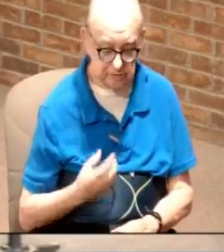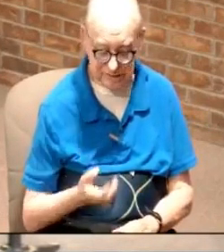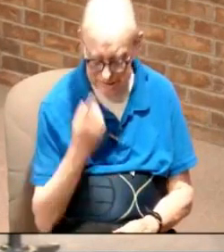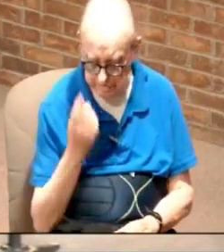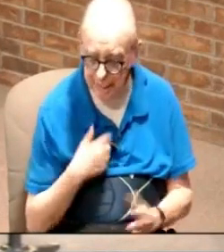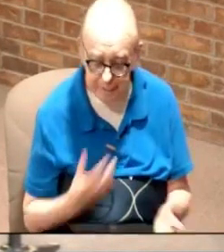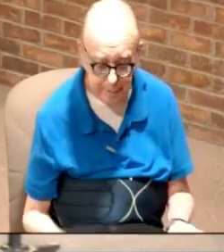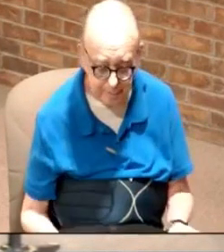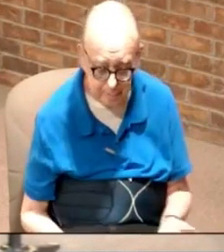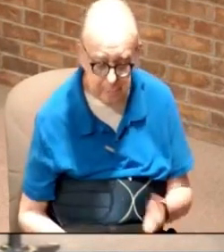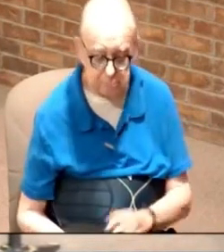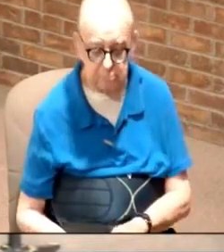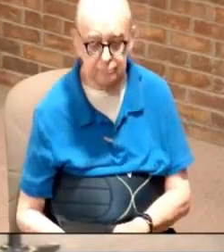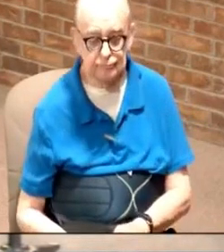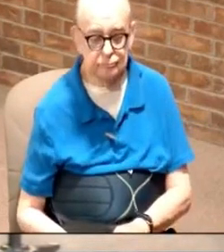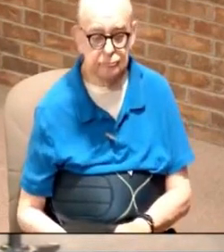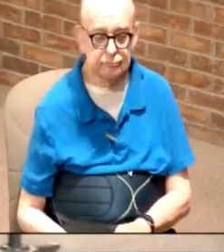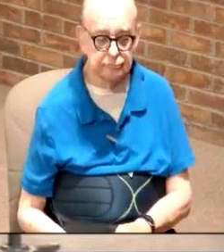off at me okay